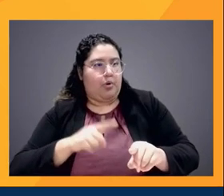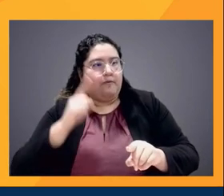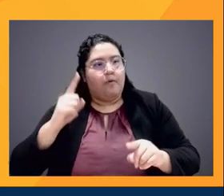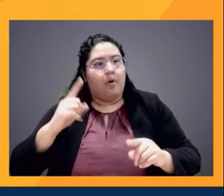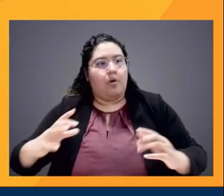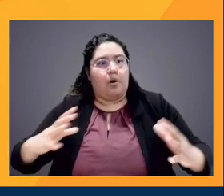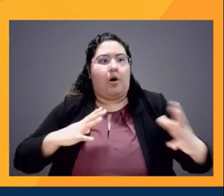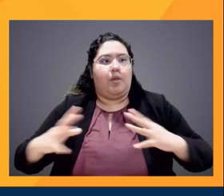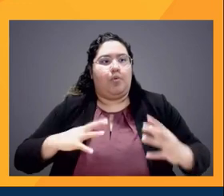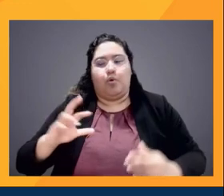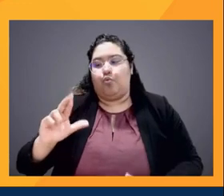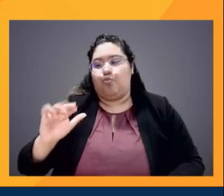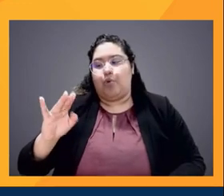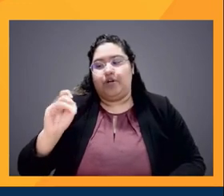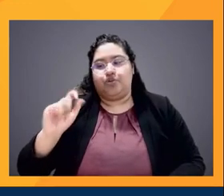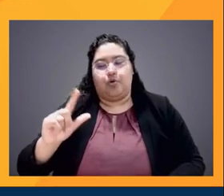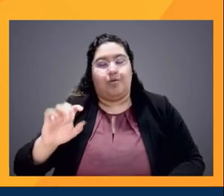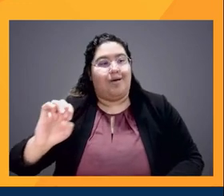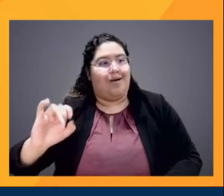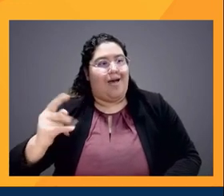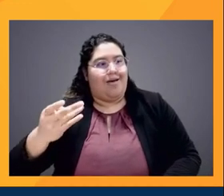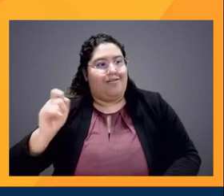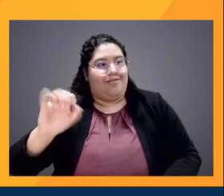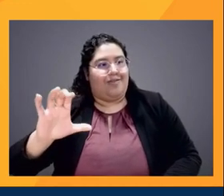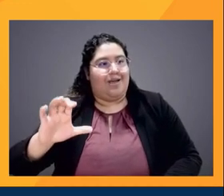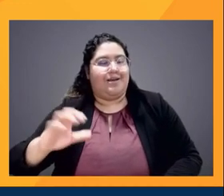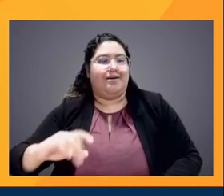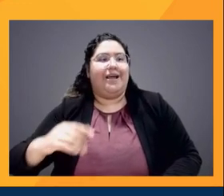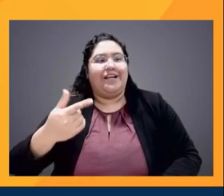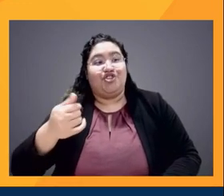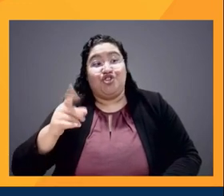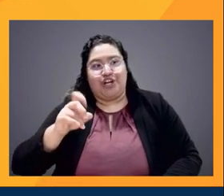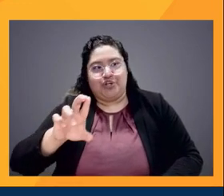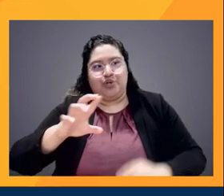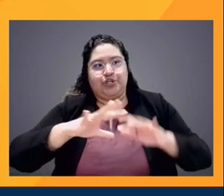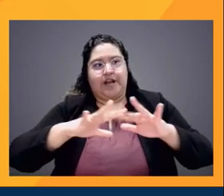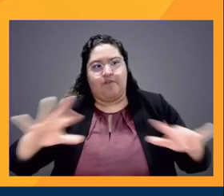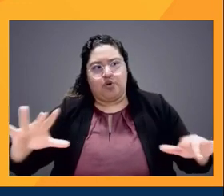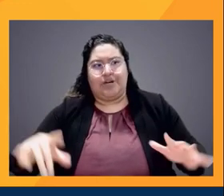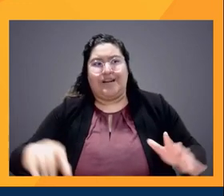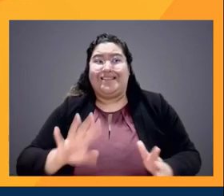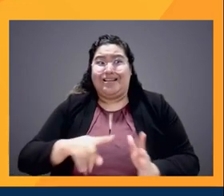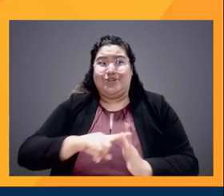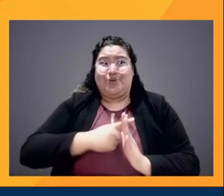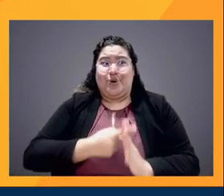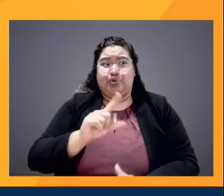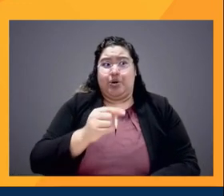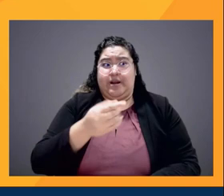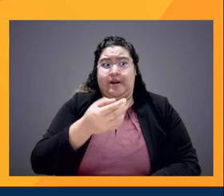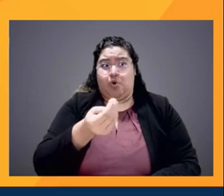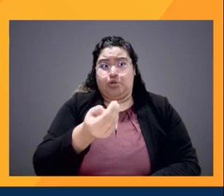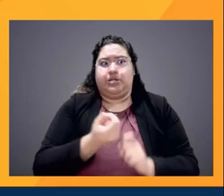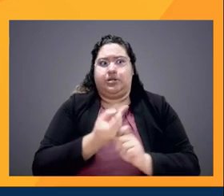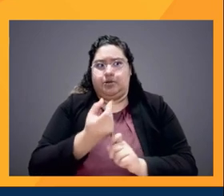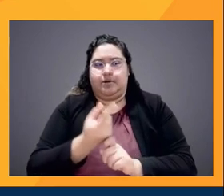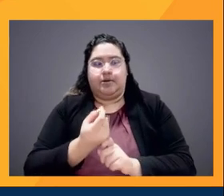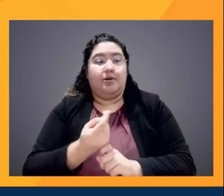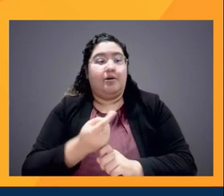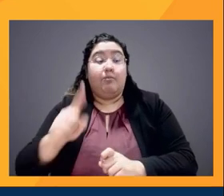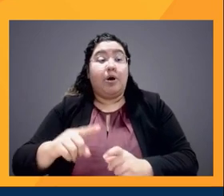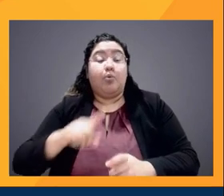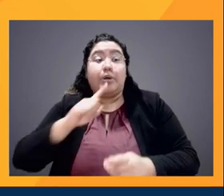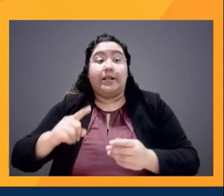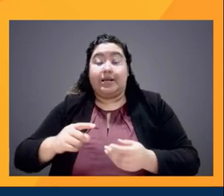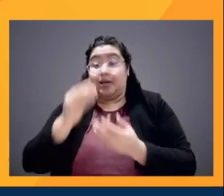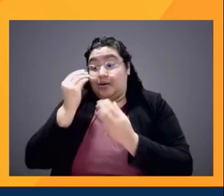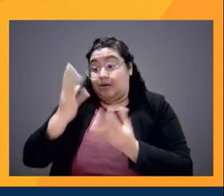racial, ethnic, and gender diversity since 2014. But our data goes all the way back to 2011, and